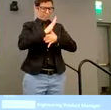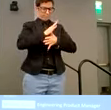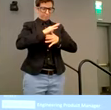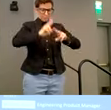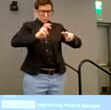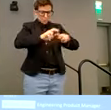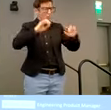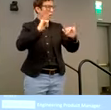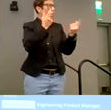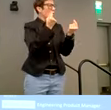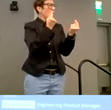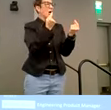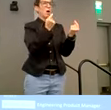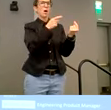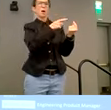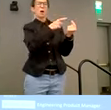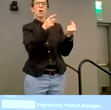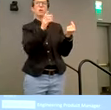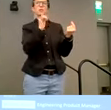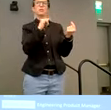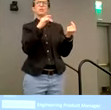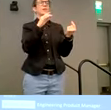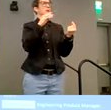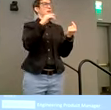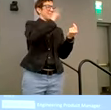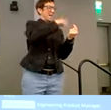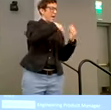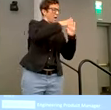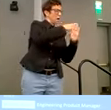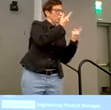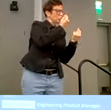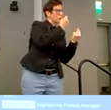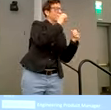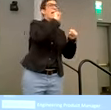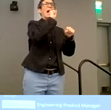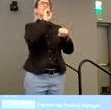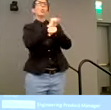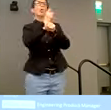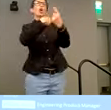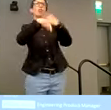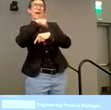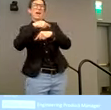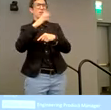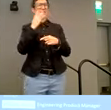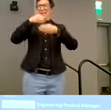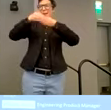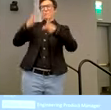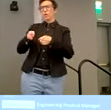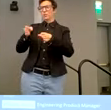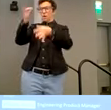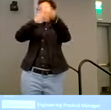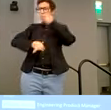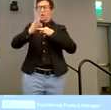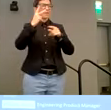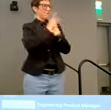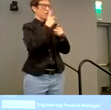things that we might have said we have a workaround for as far as being able to do it in person and really pushing those to the